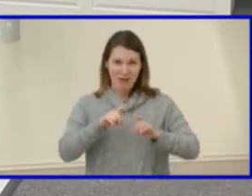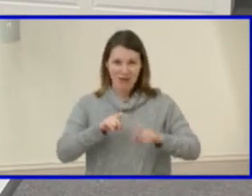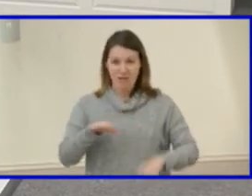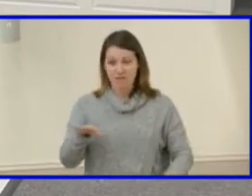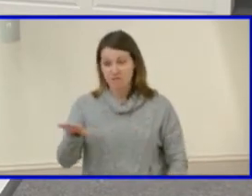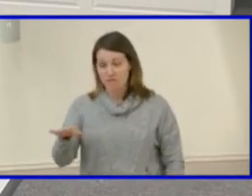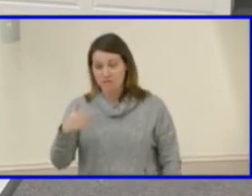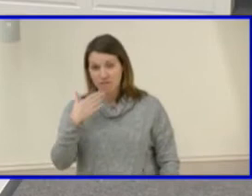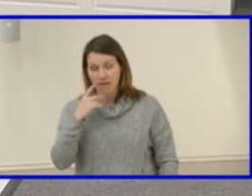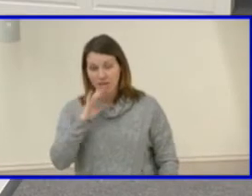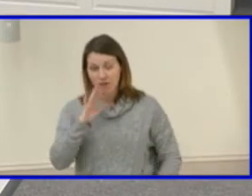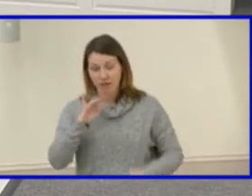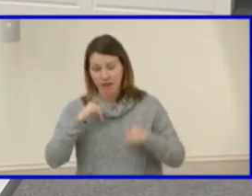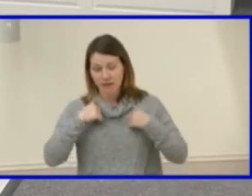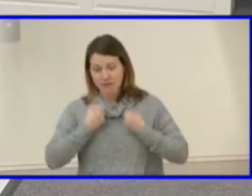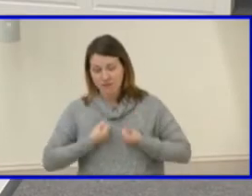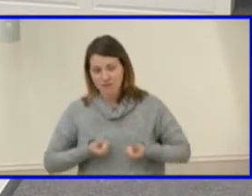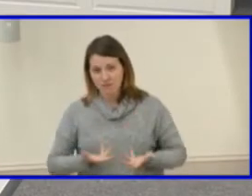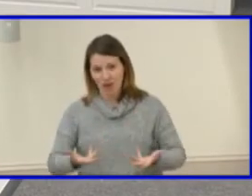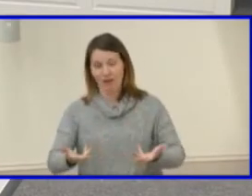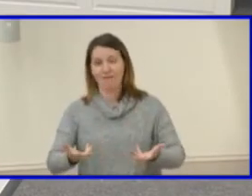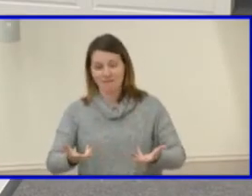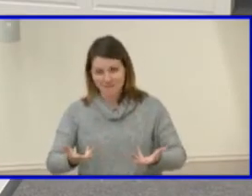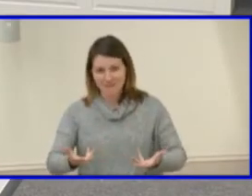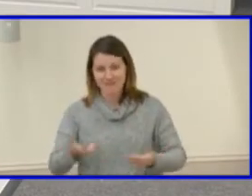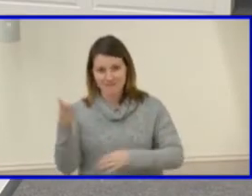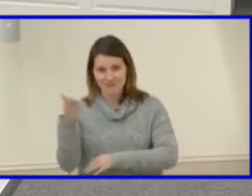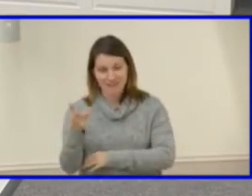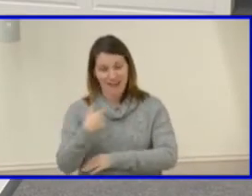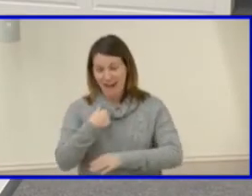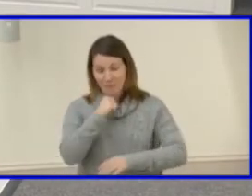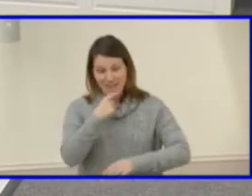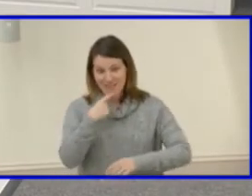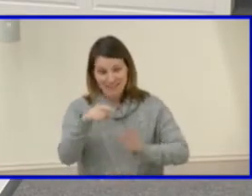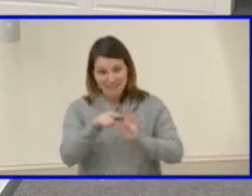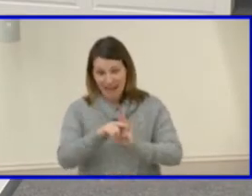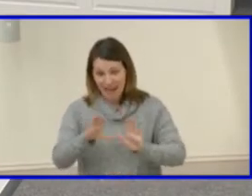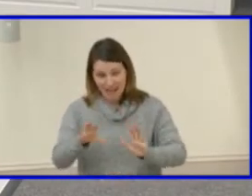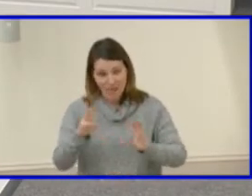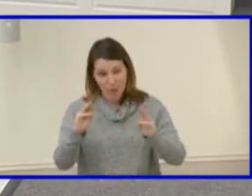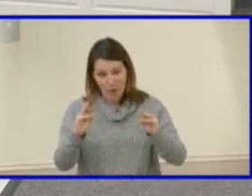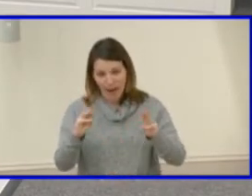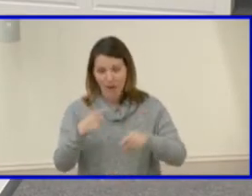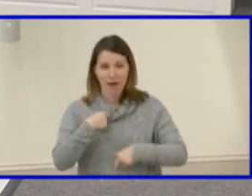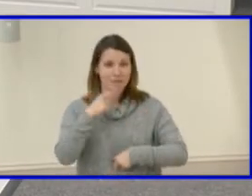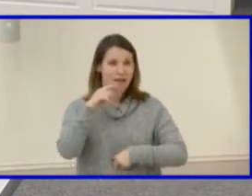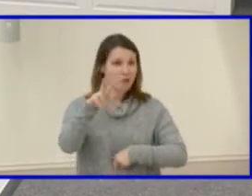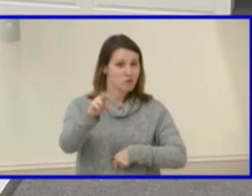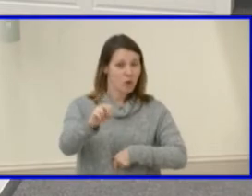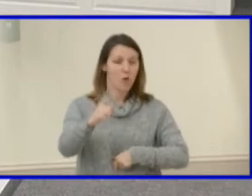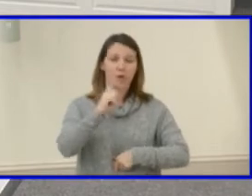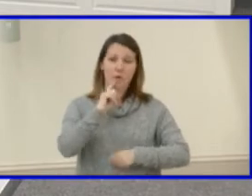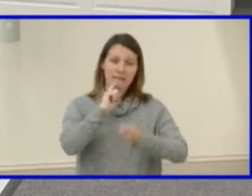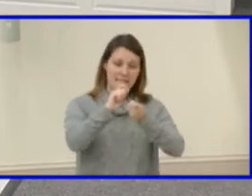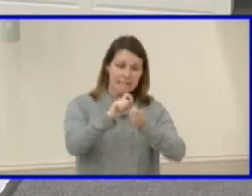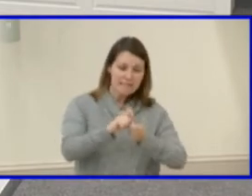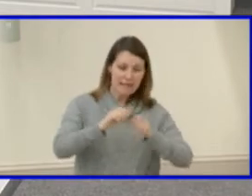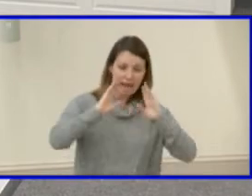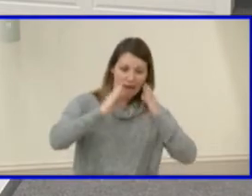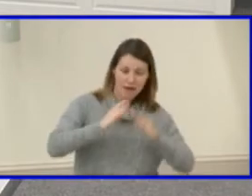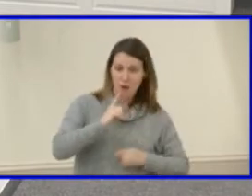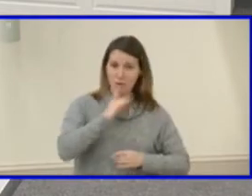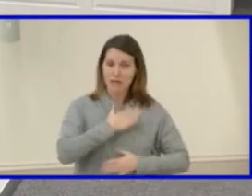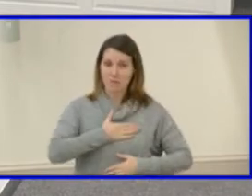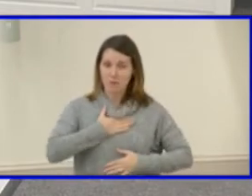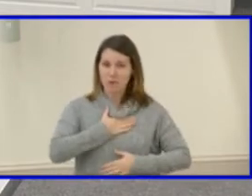And I don't say that, you know, negatively connoted. I'm saying that it's very informative, it's very detail-oriented, and I really appreciate that. I'm sure